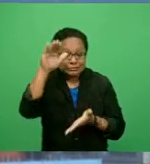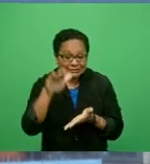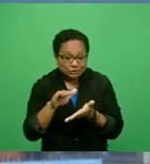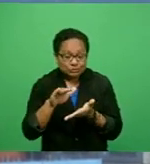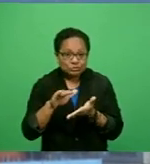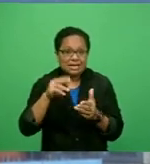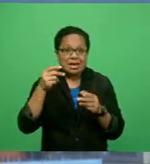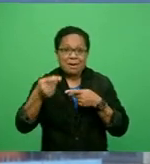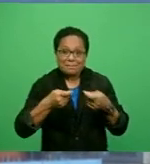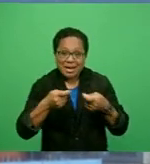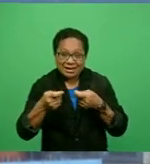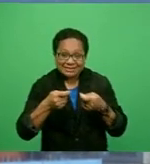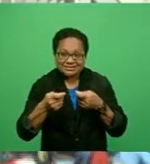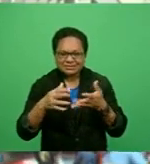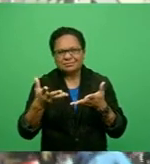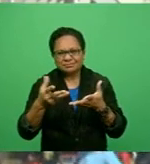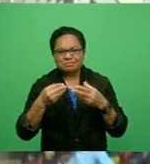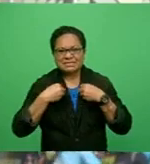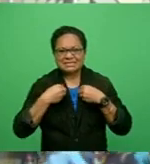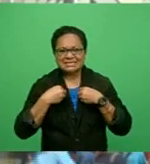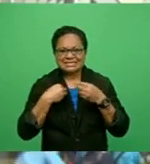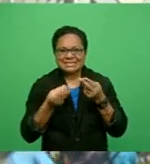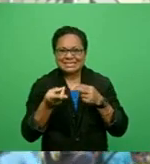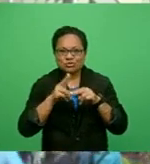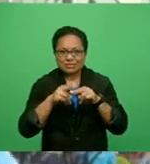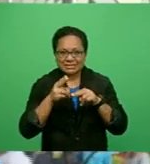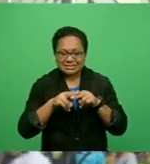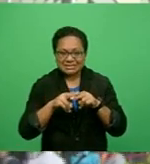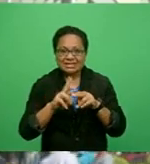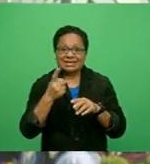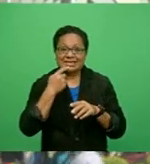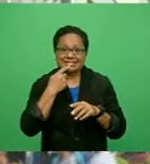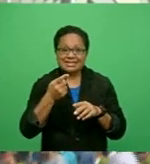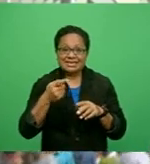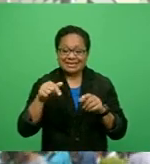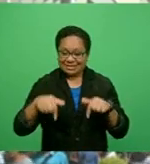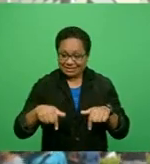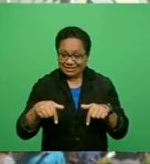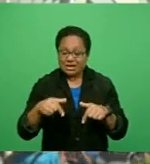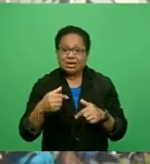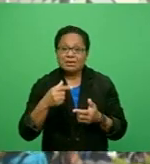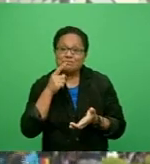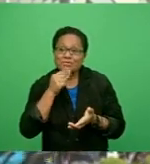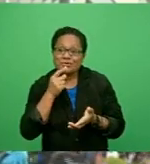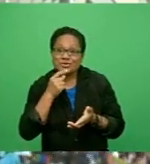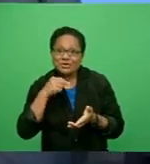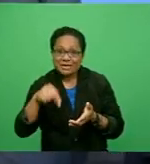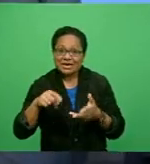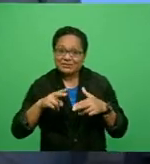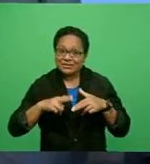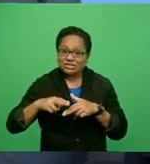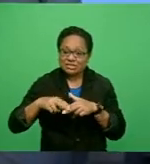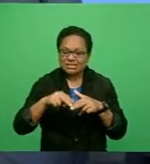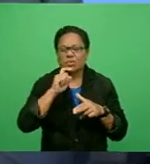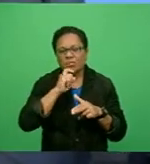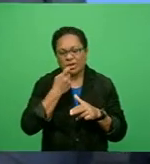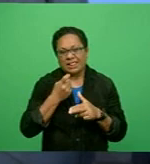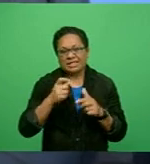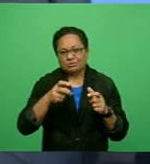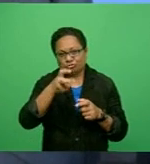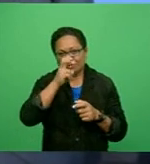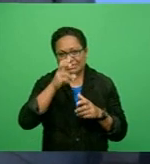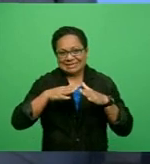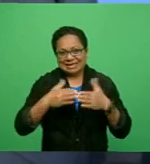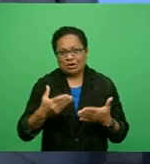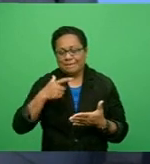which generally fell in August. However, says domestic credit contracted in the review month, driven by the decline in lending to the private